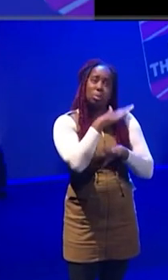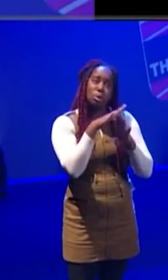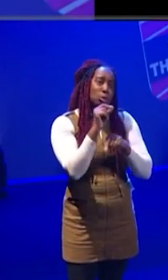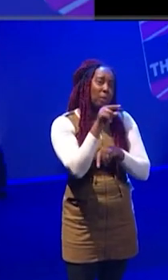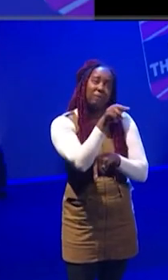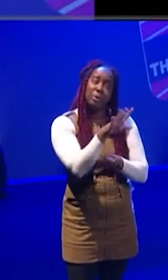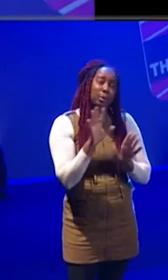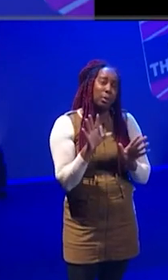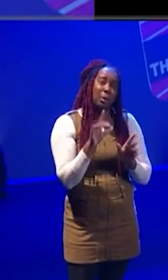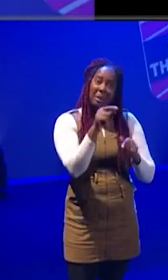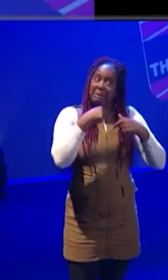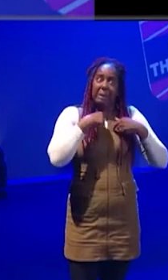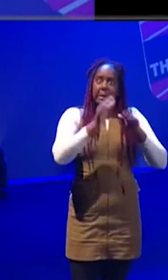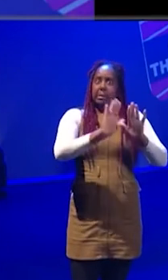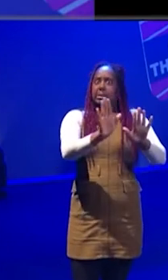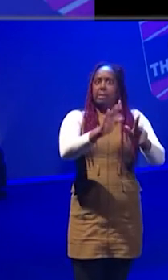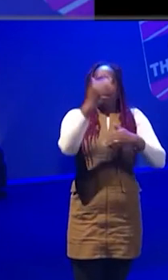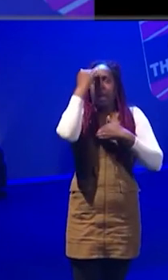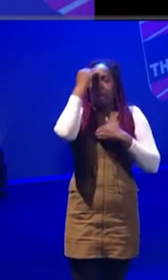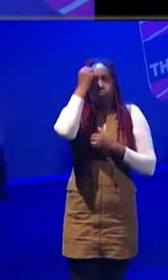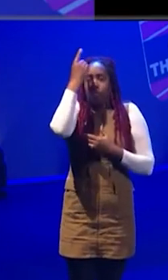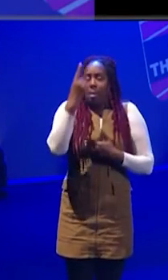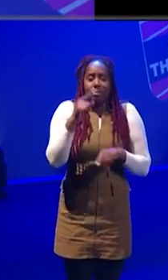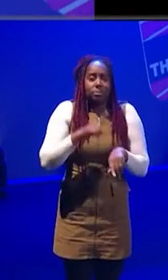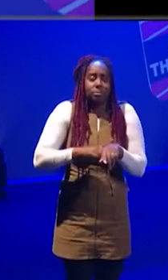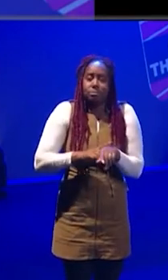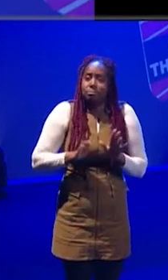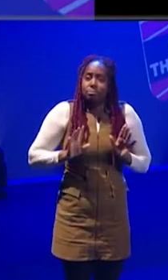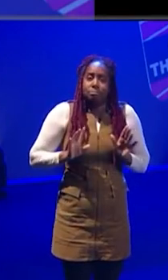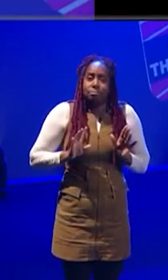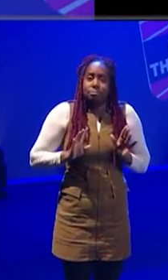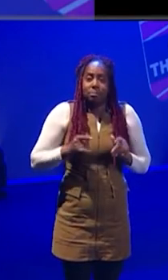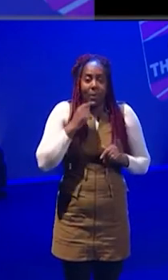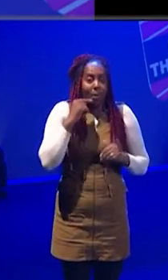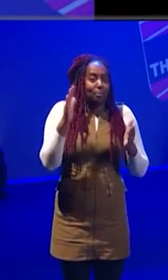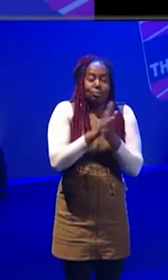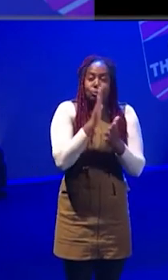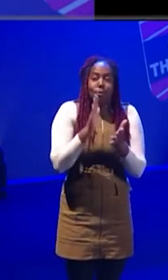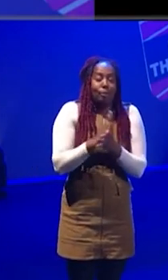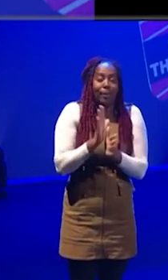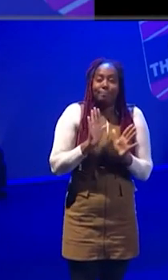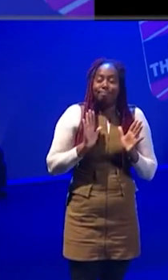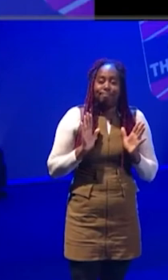obviously it wasn't for me. I didn't know it at the time. I've enjoyed being in